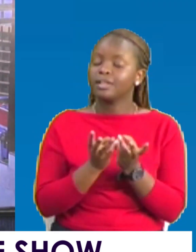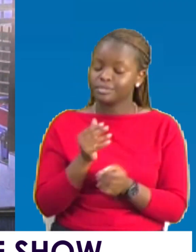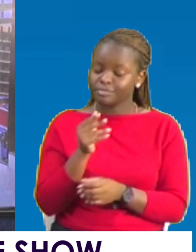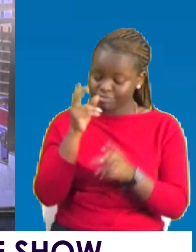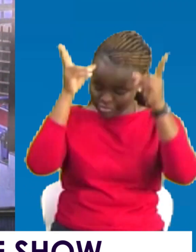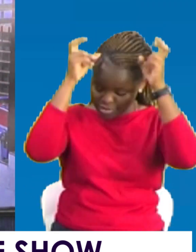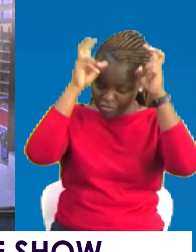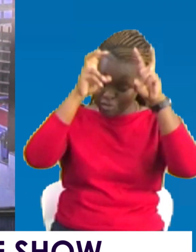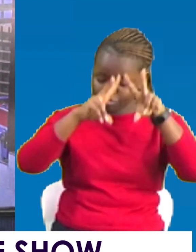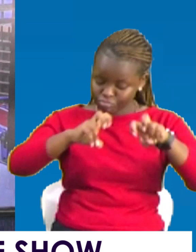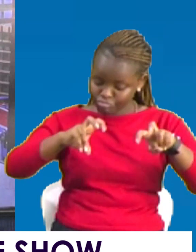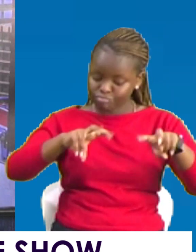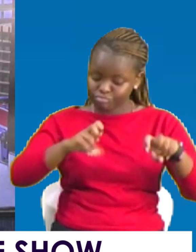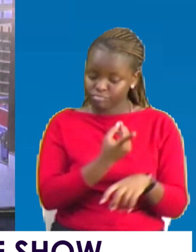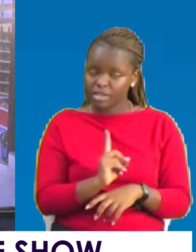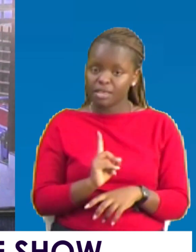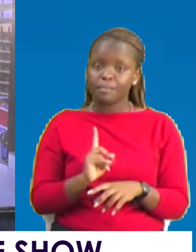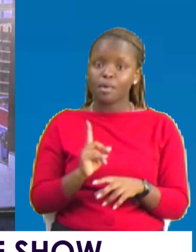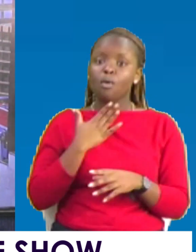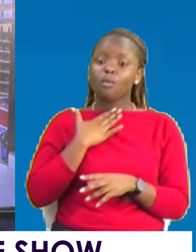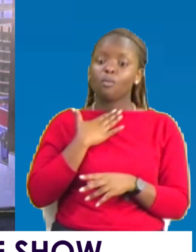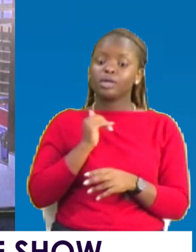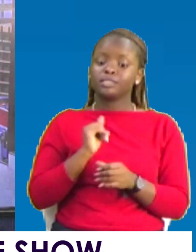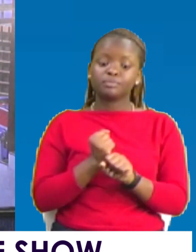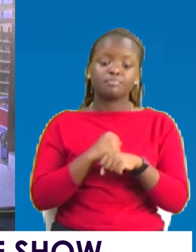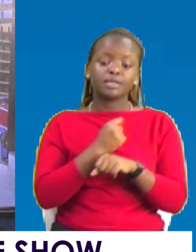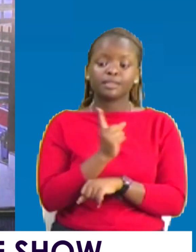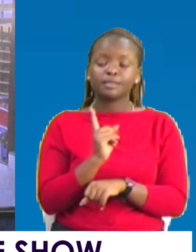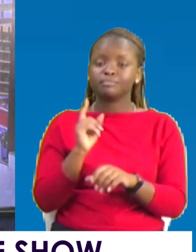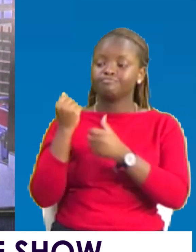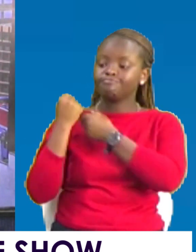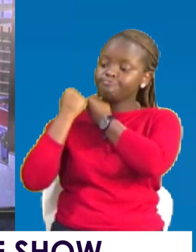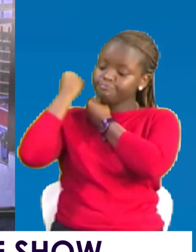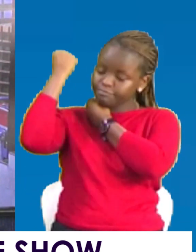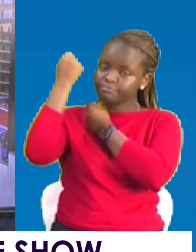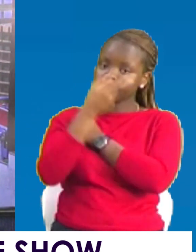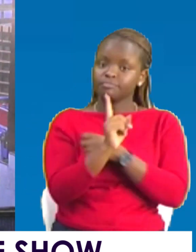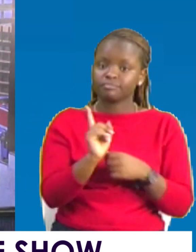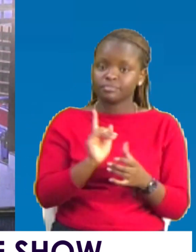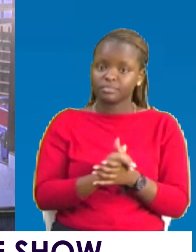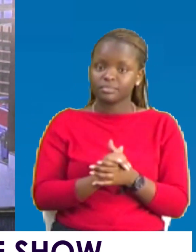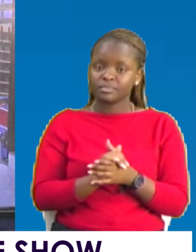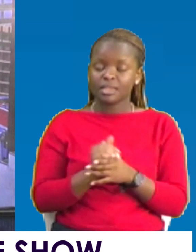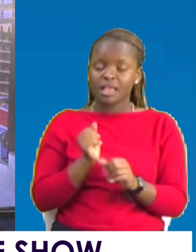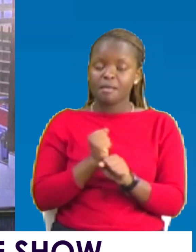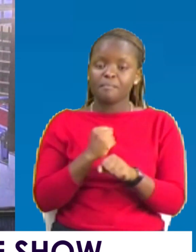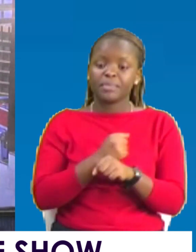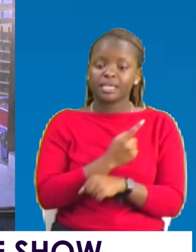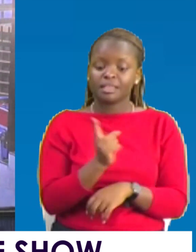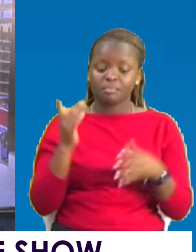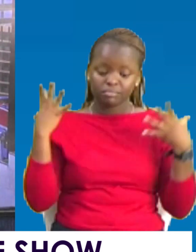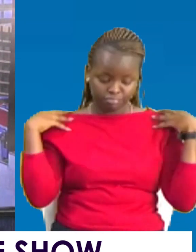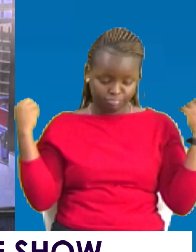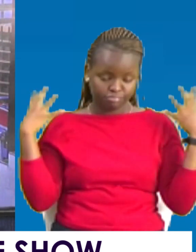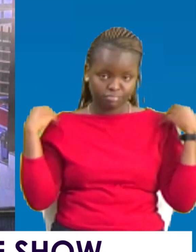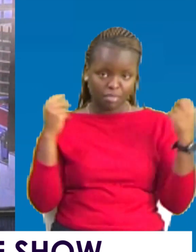He will want to cause them to kill themselves out of depression. Suicide. He will cause us to cause them not to exercise their